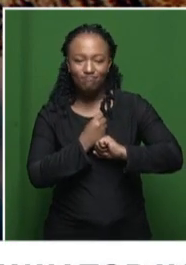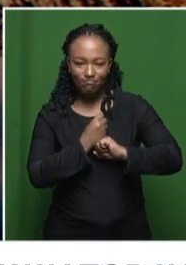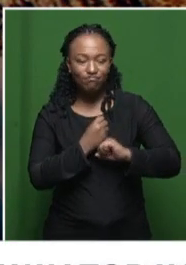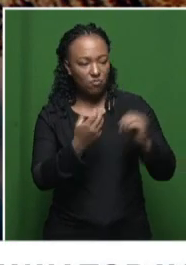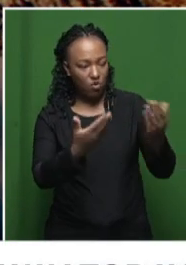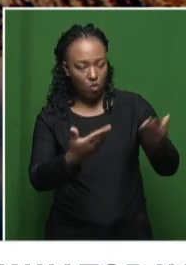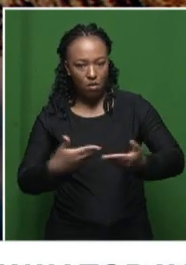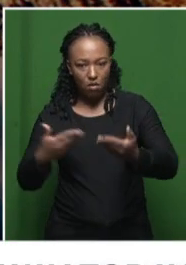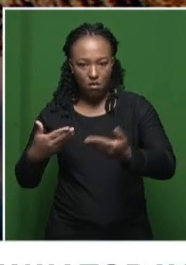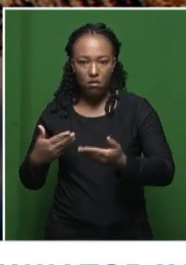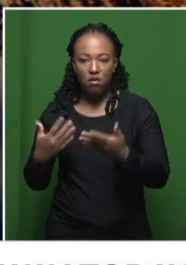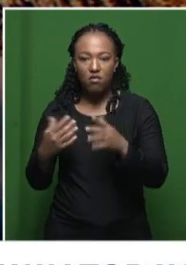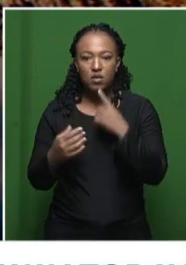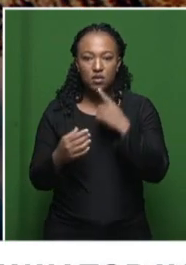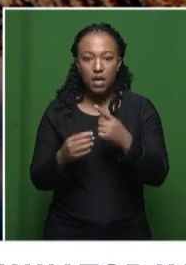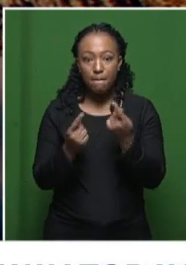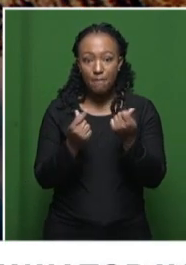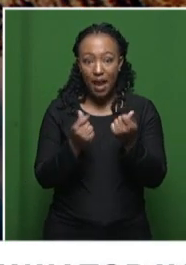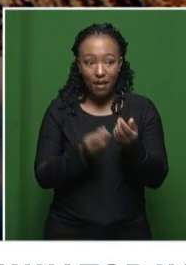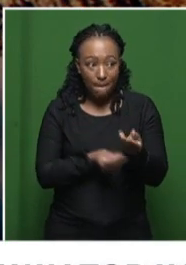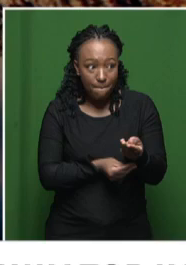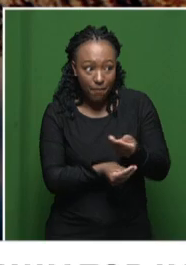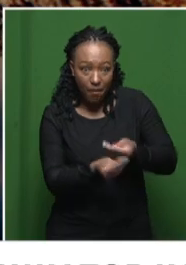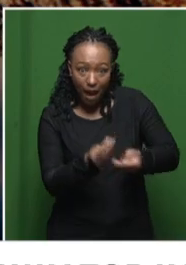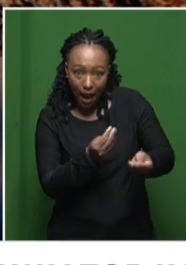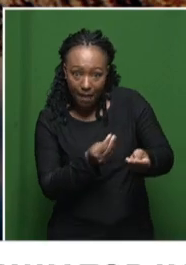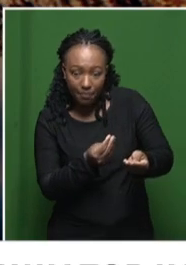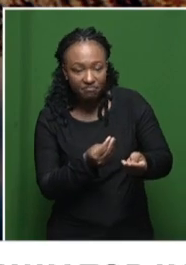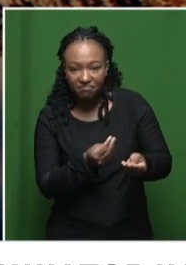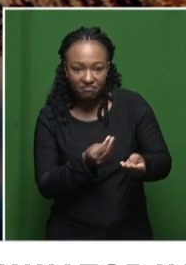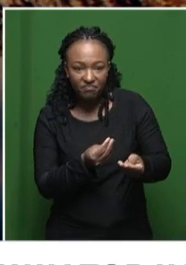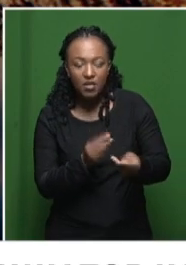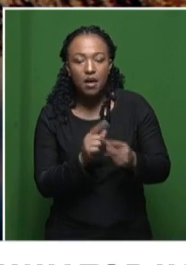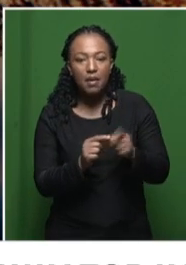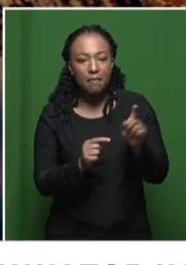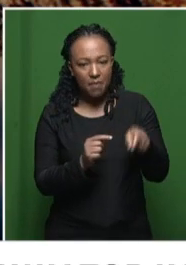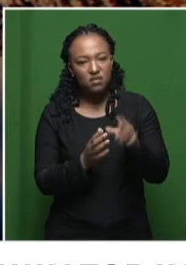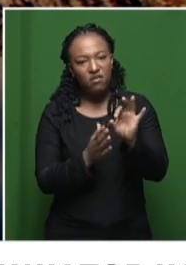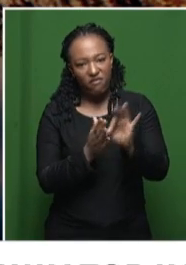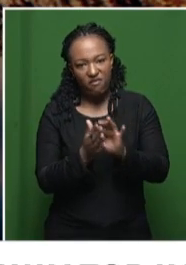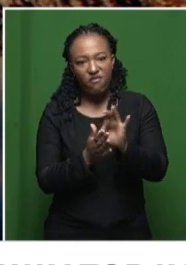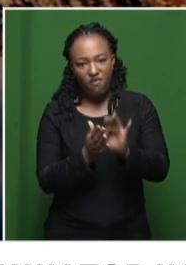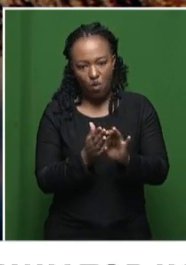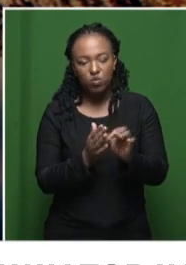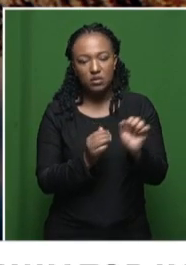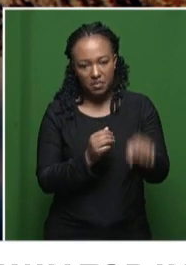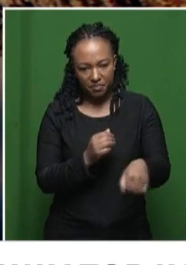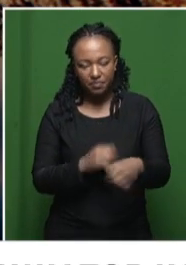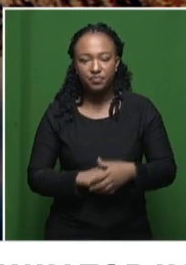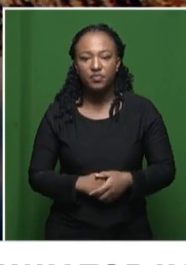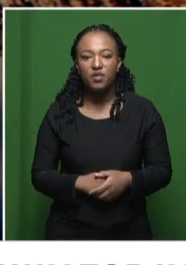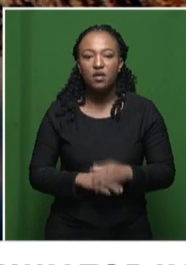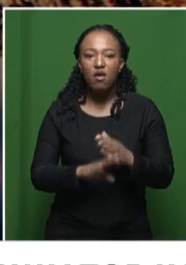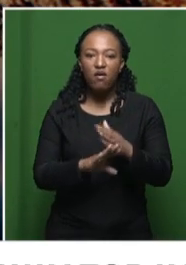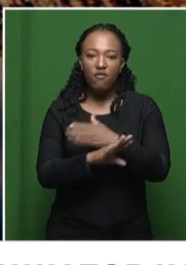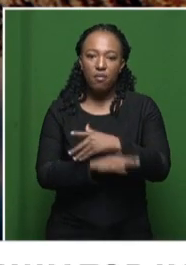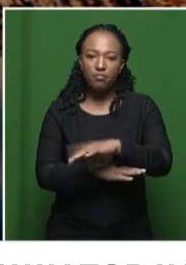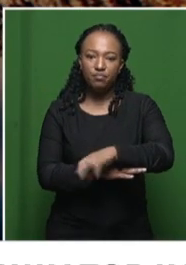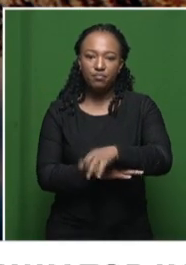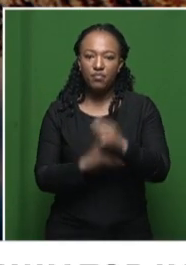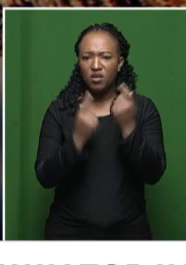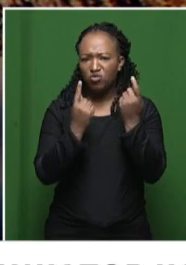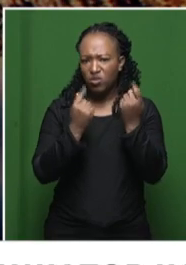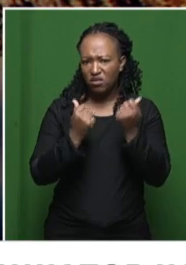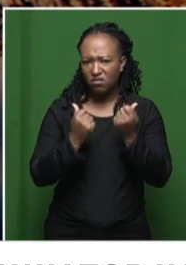money of people to try and bribe them. However, they must vote for him. The former provincial treasurer asked delegates